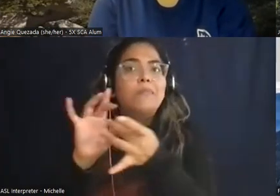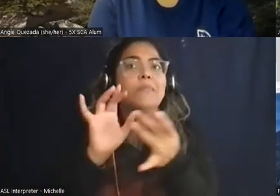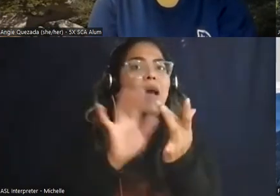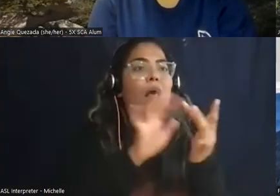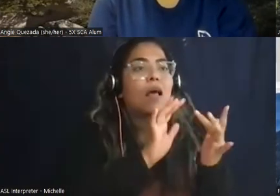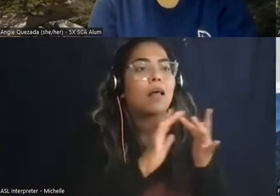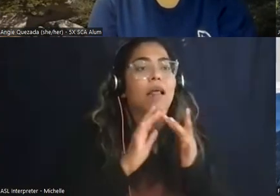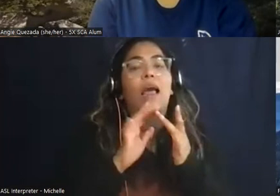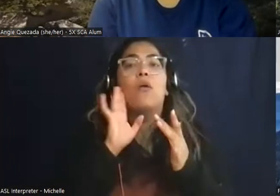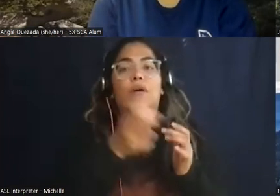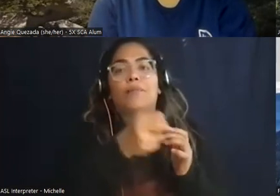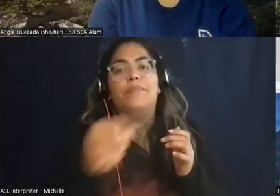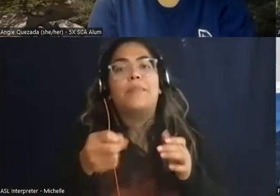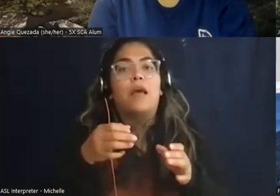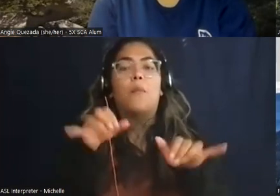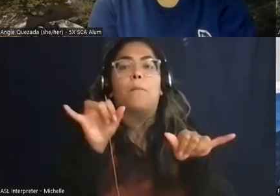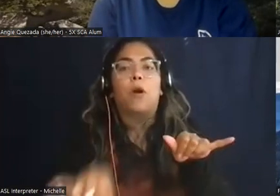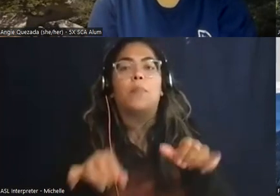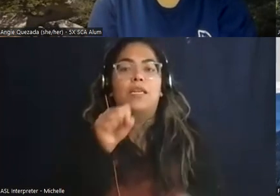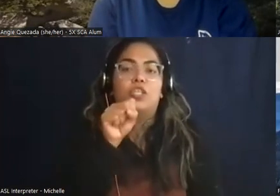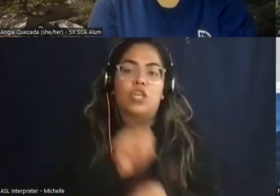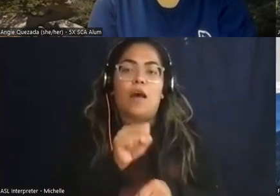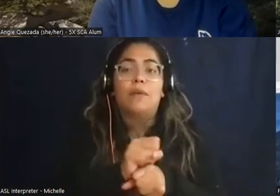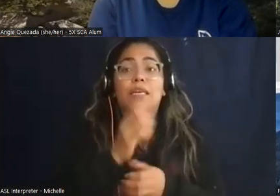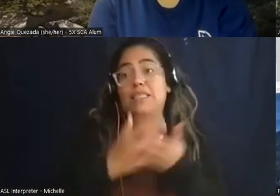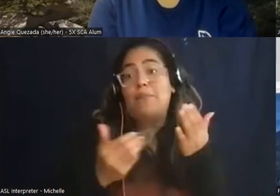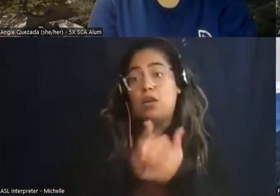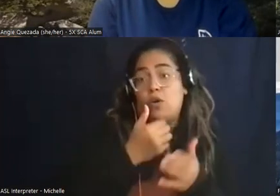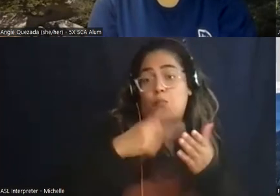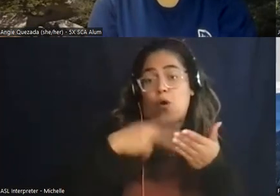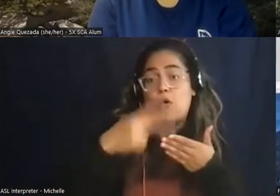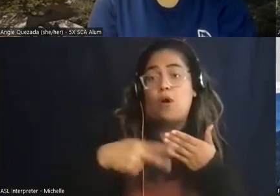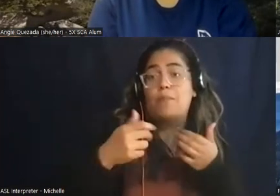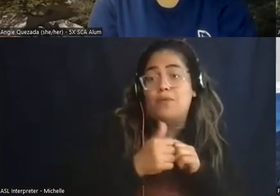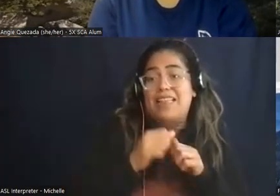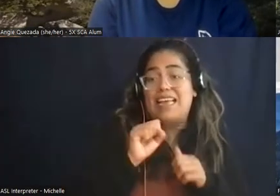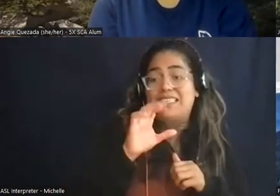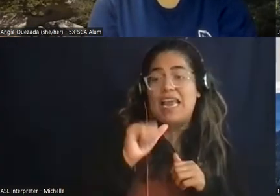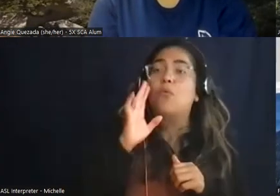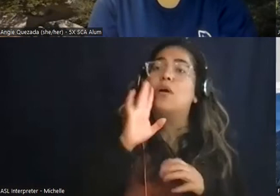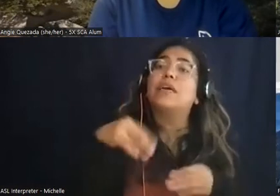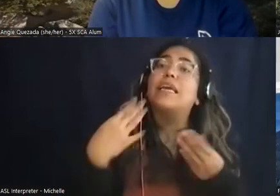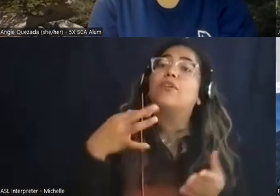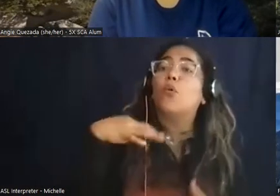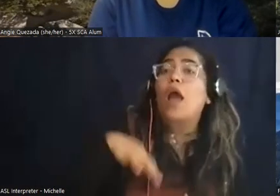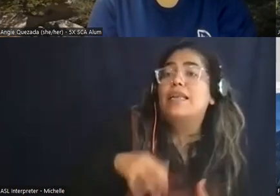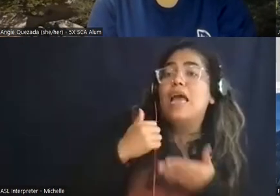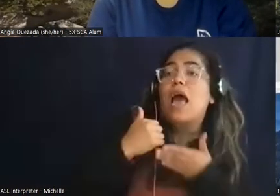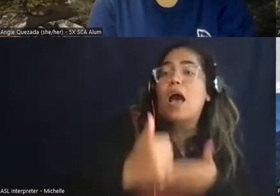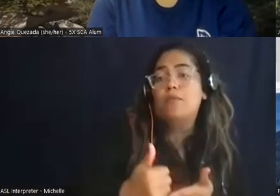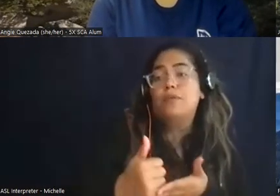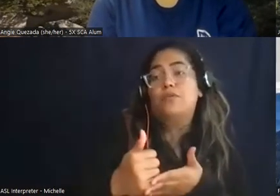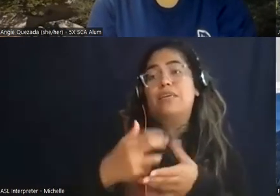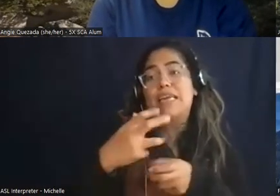permanent job or some of these new programs with sca that can give you credits to help get into a